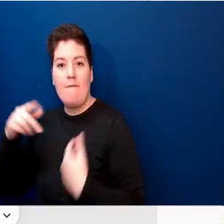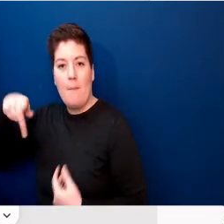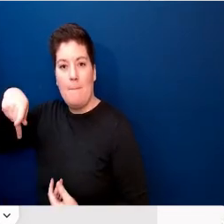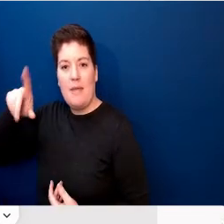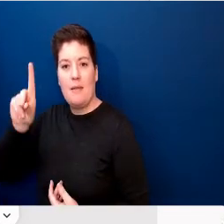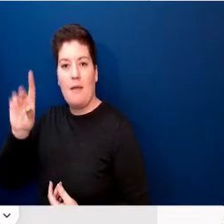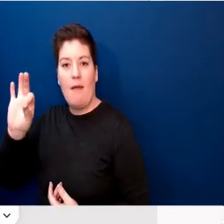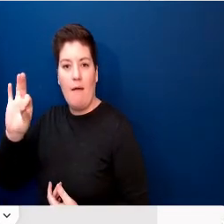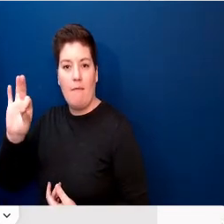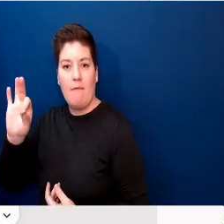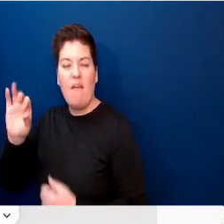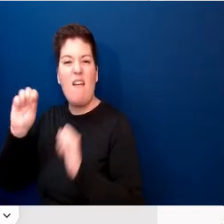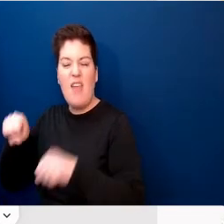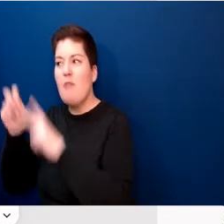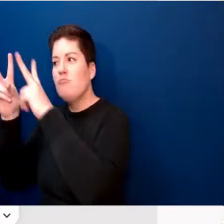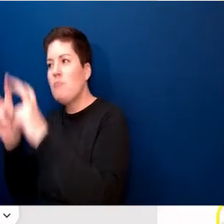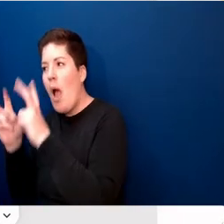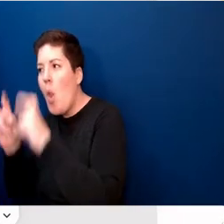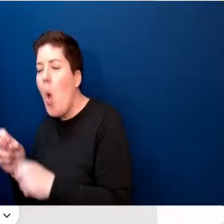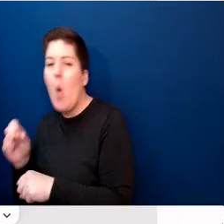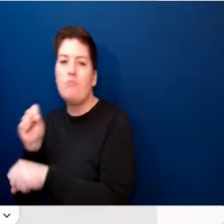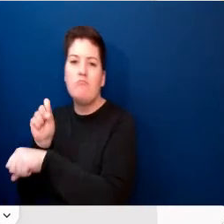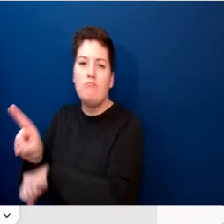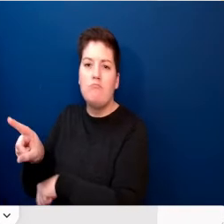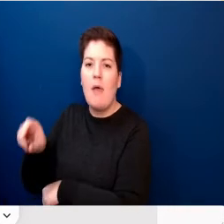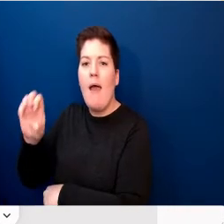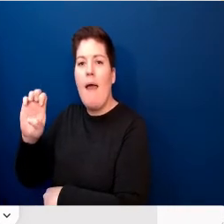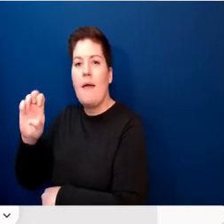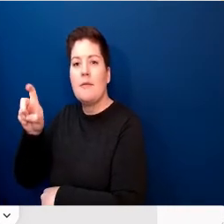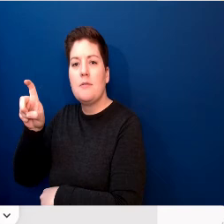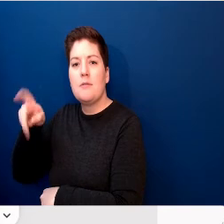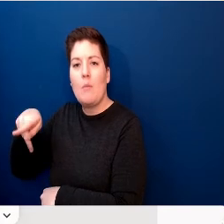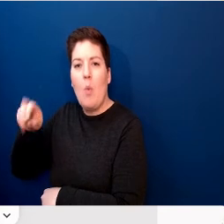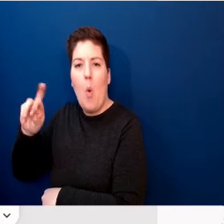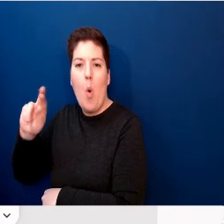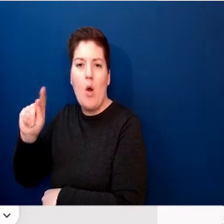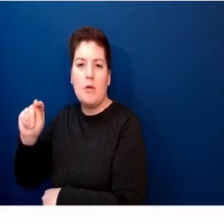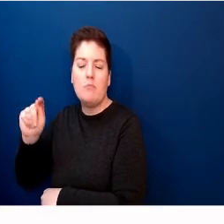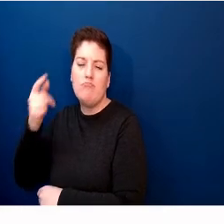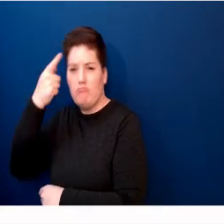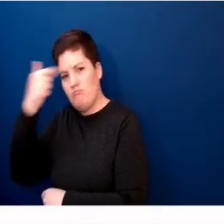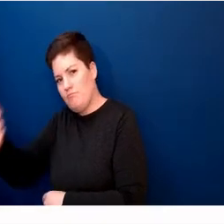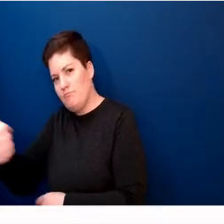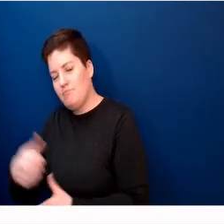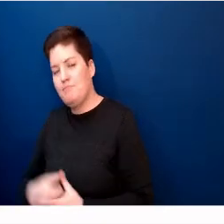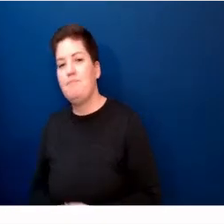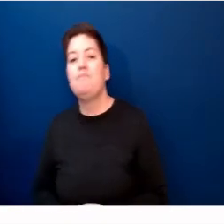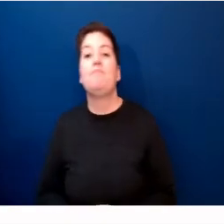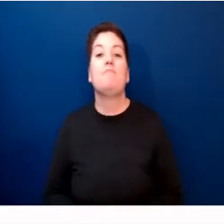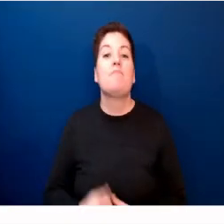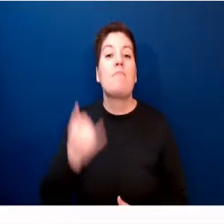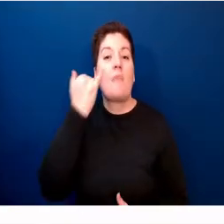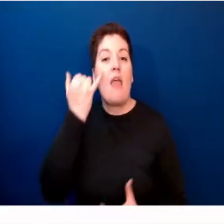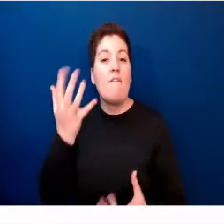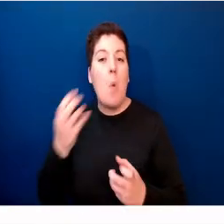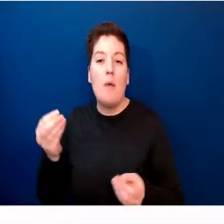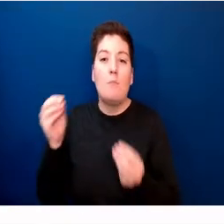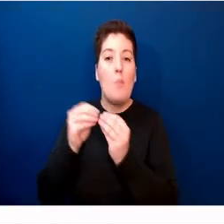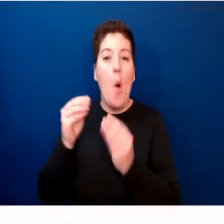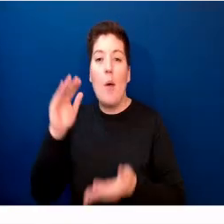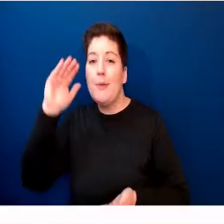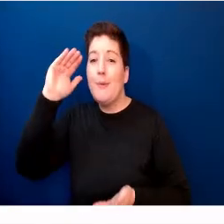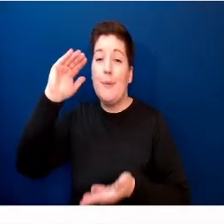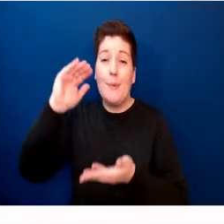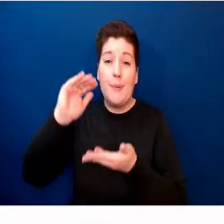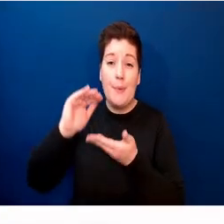To access the article, need to click on Full Text Available, and you will be brought to a page